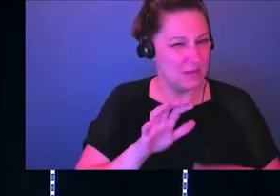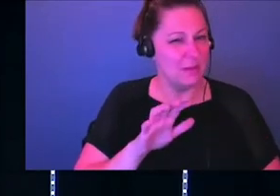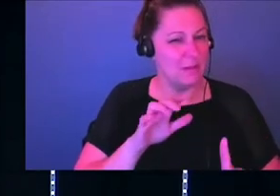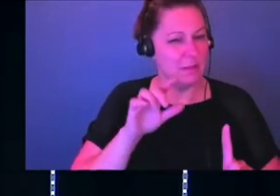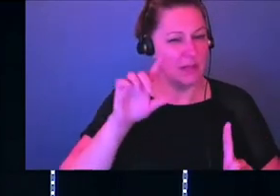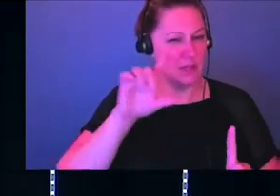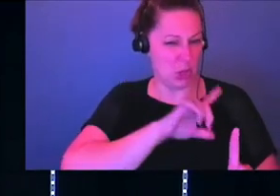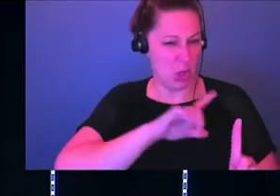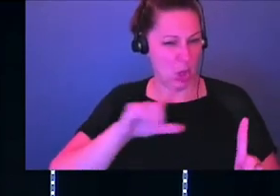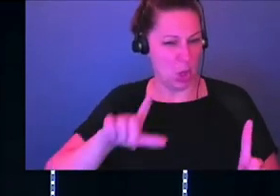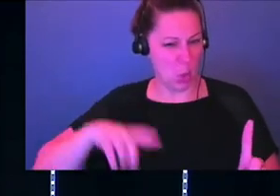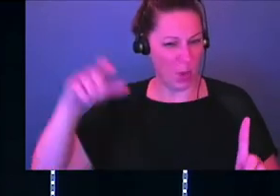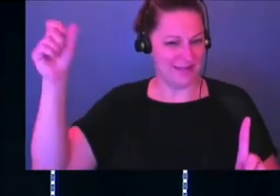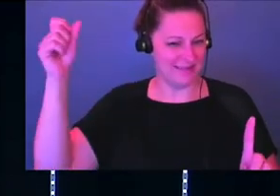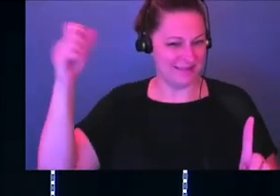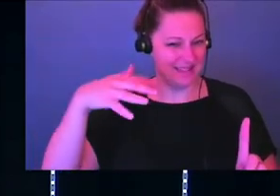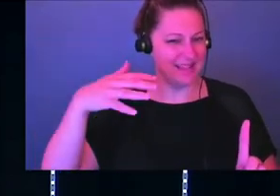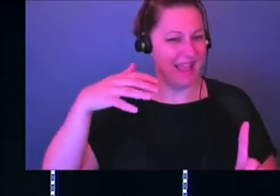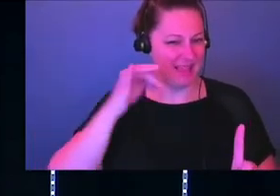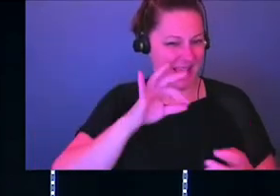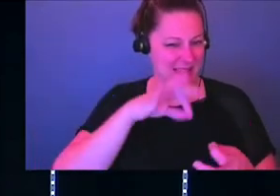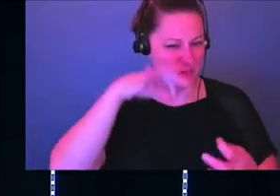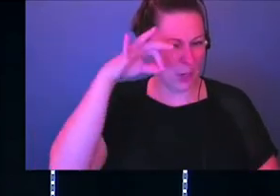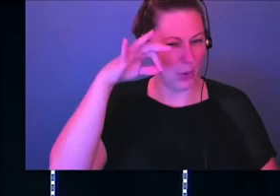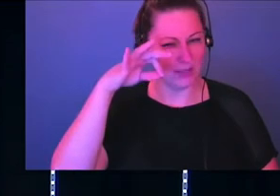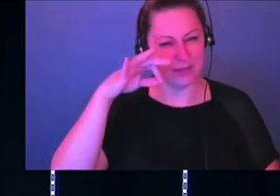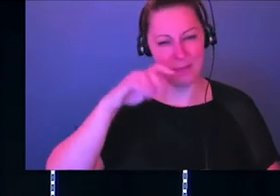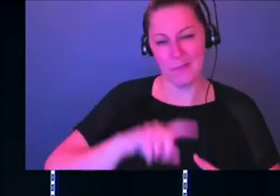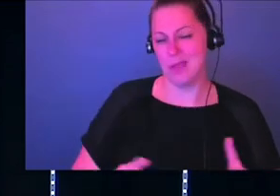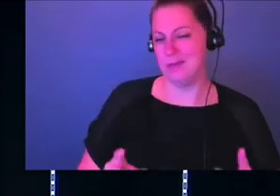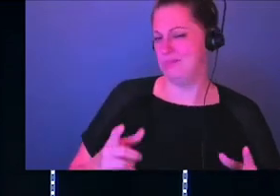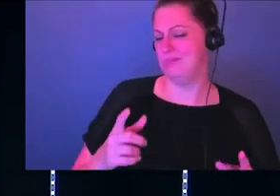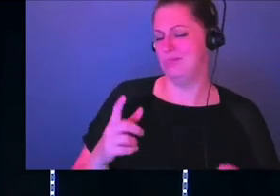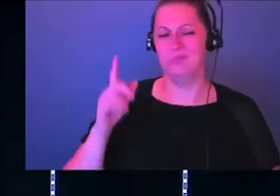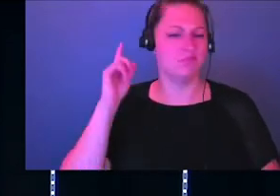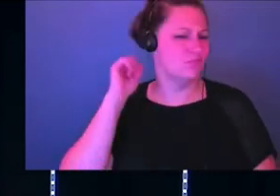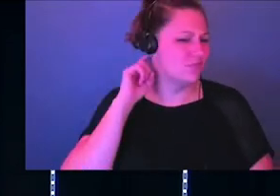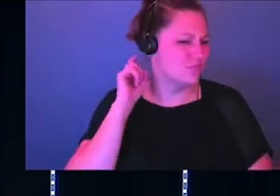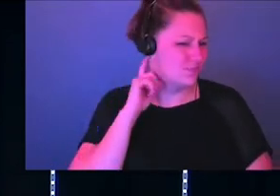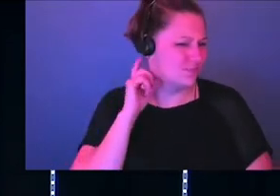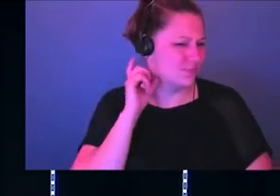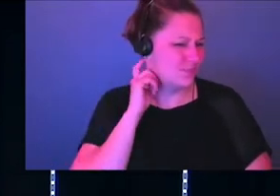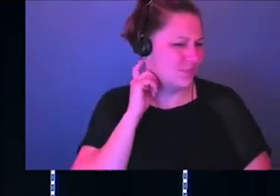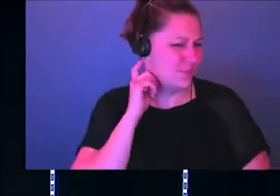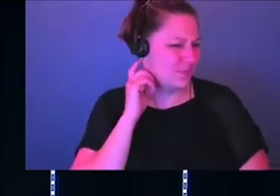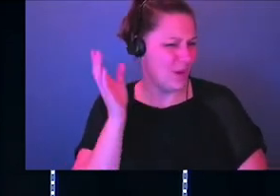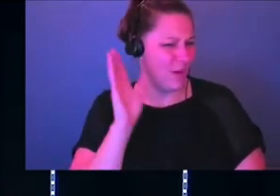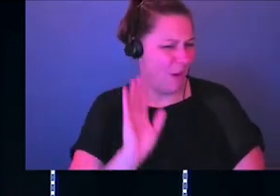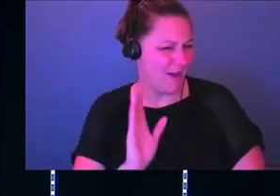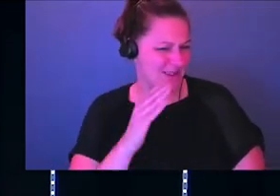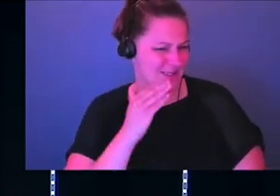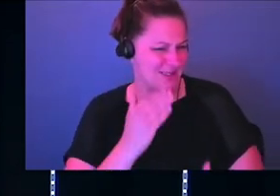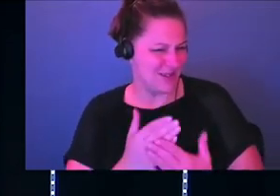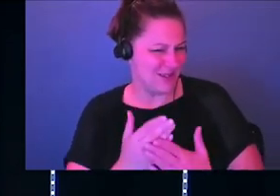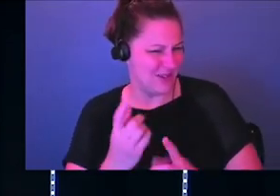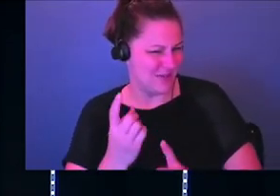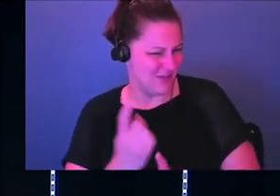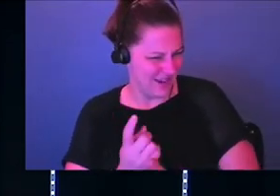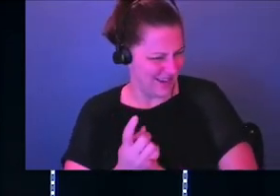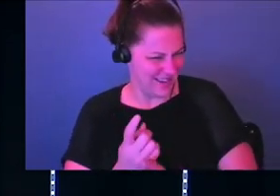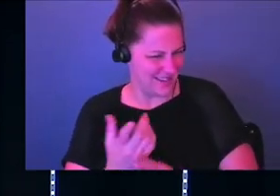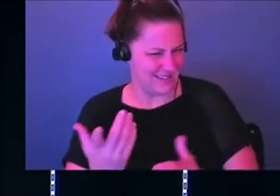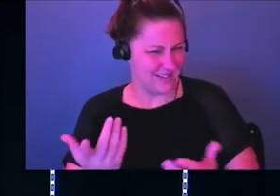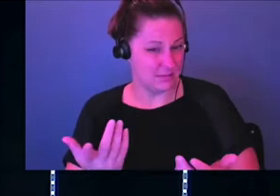the Lord sent this, but then we have the question in the back of our heads, right? God is good, right? Right?